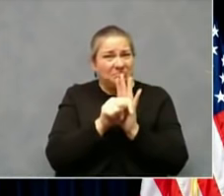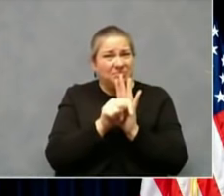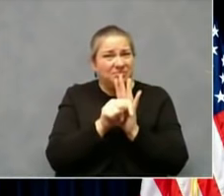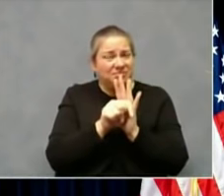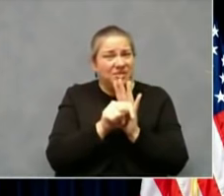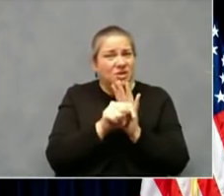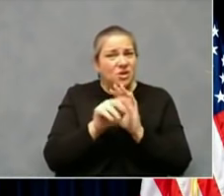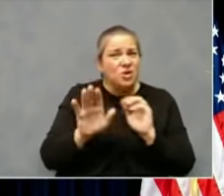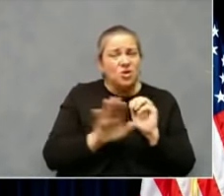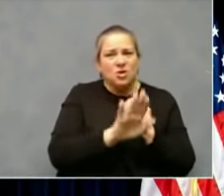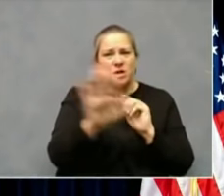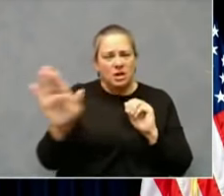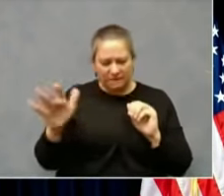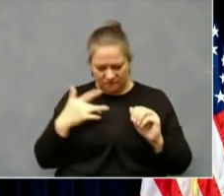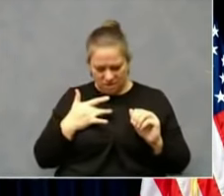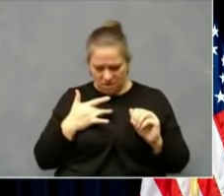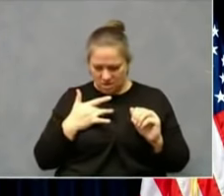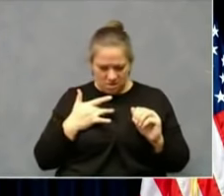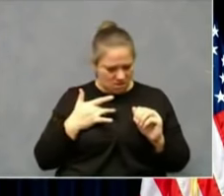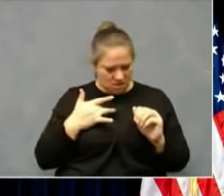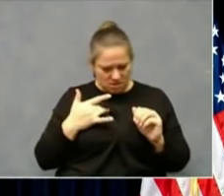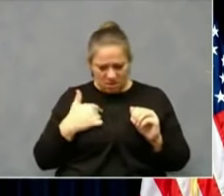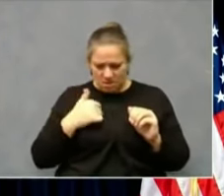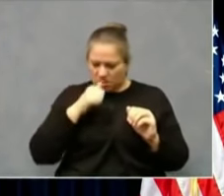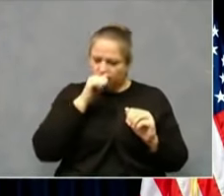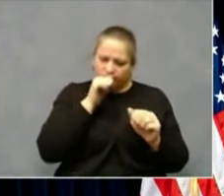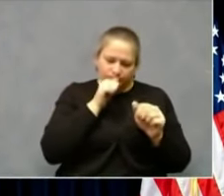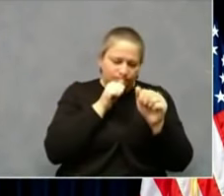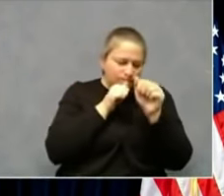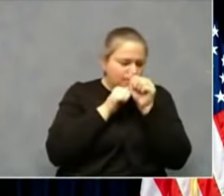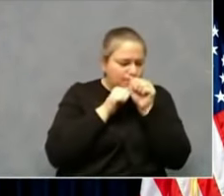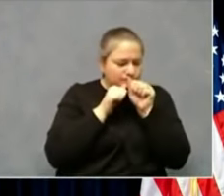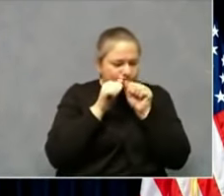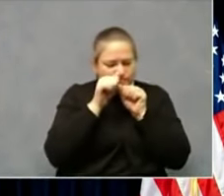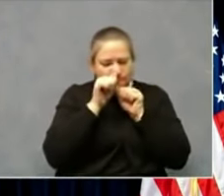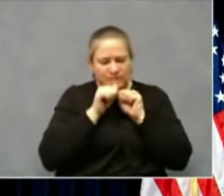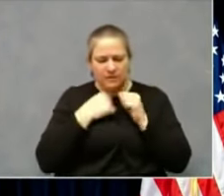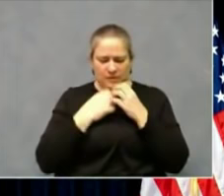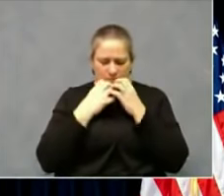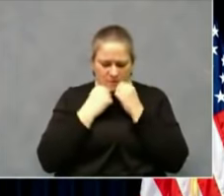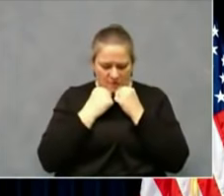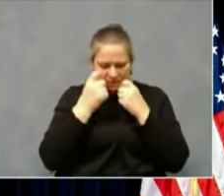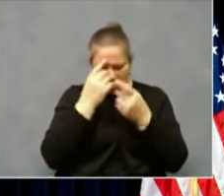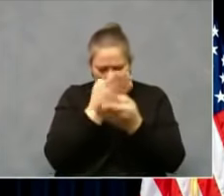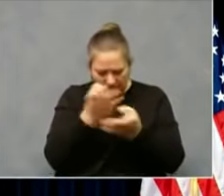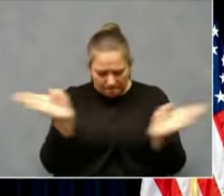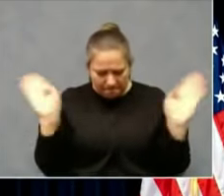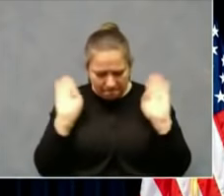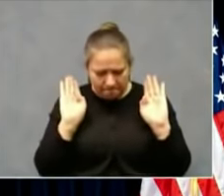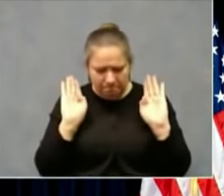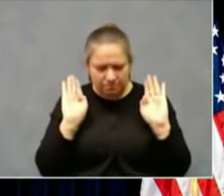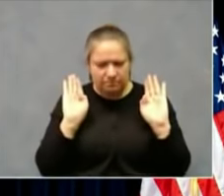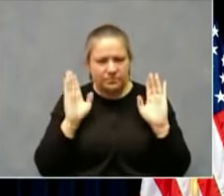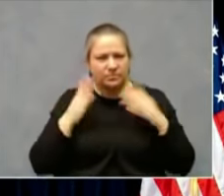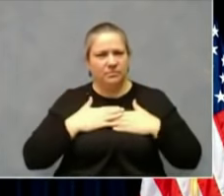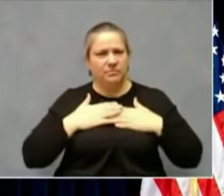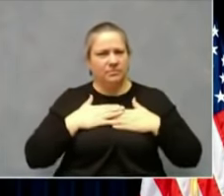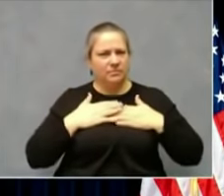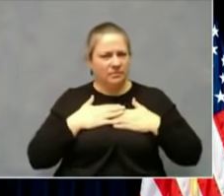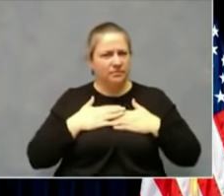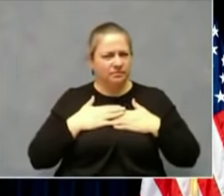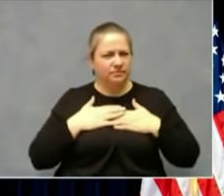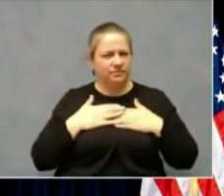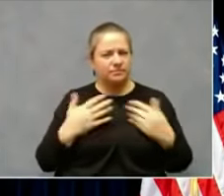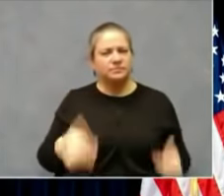and of our humanity. Now, was watching my church service virtually